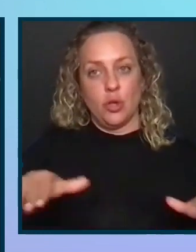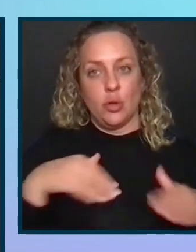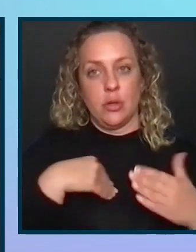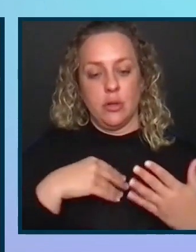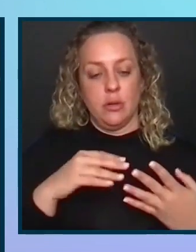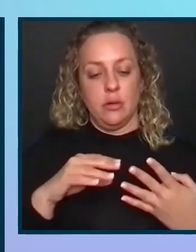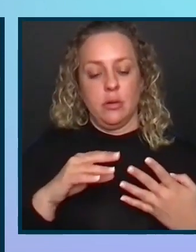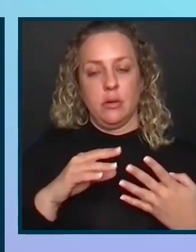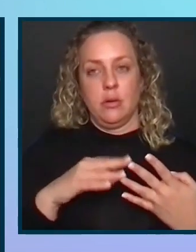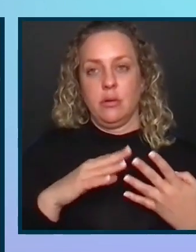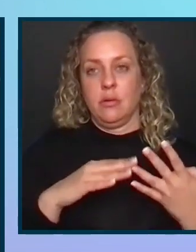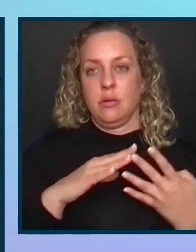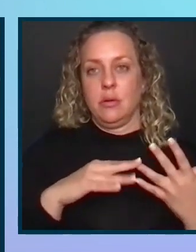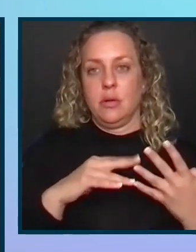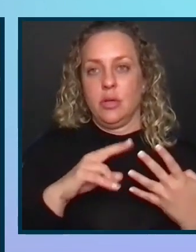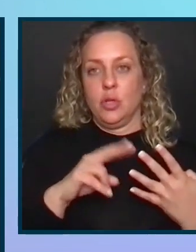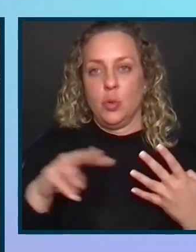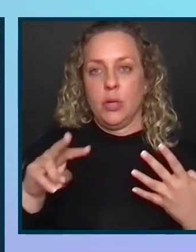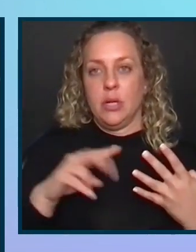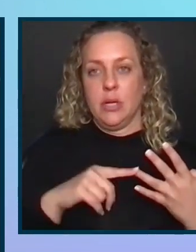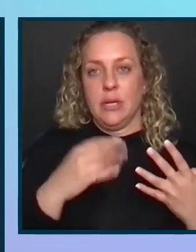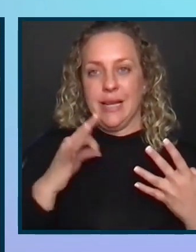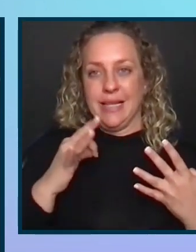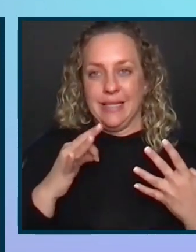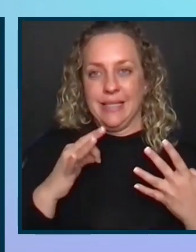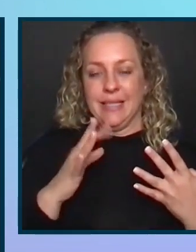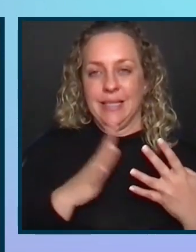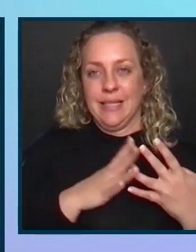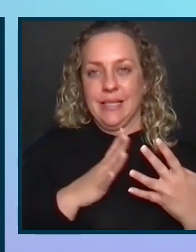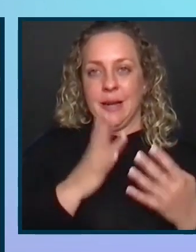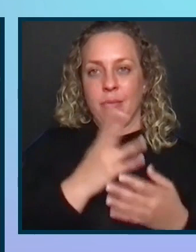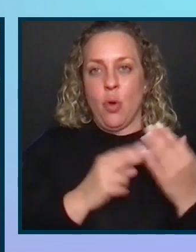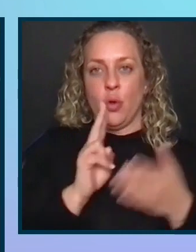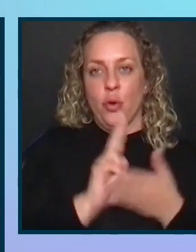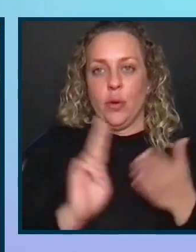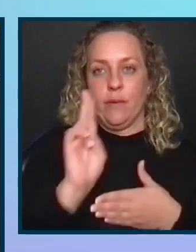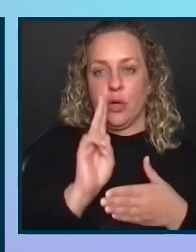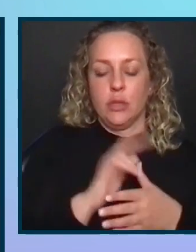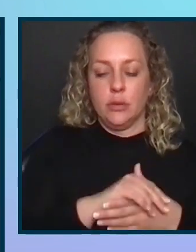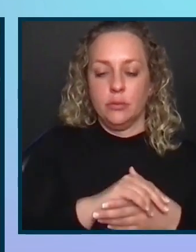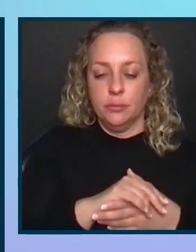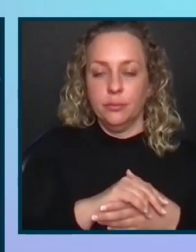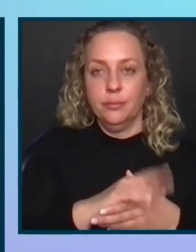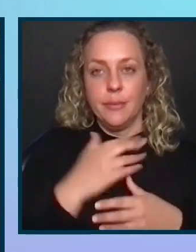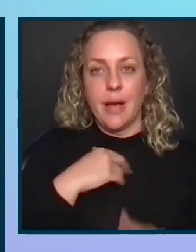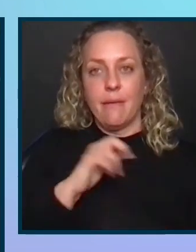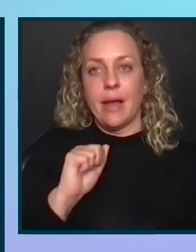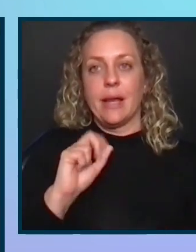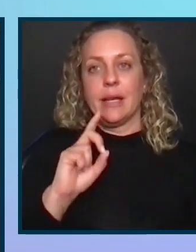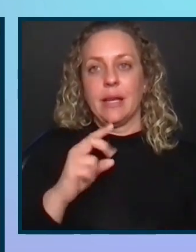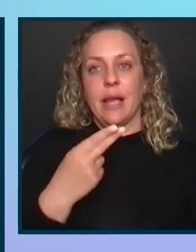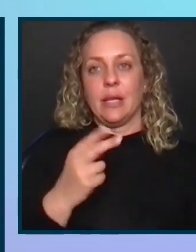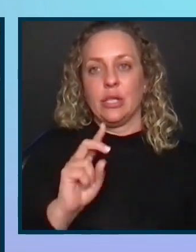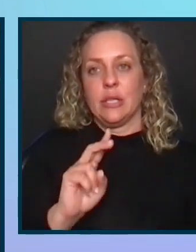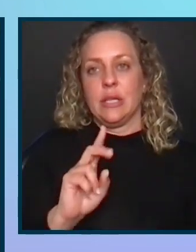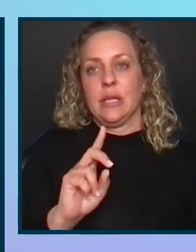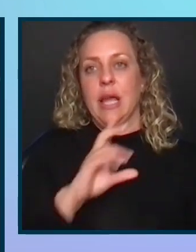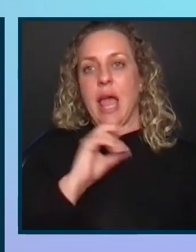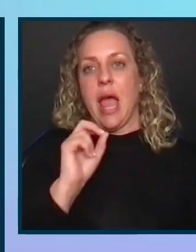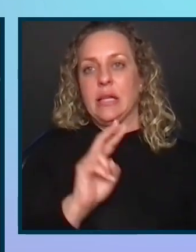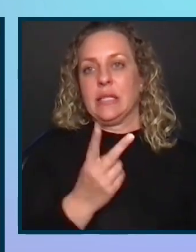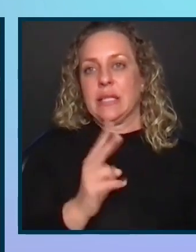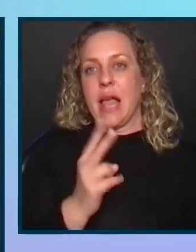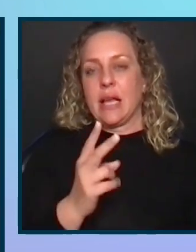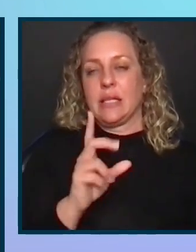is 22, and Seth, who is 19, both at university, both have ADHD and dyslexia, and they have